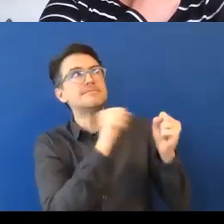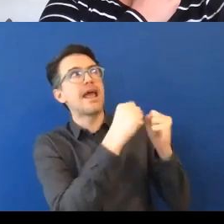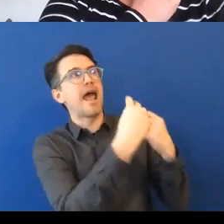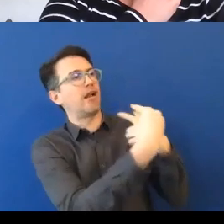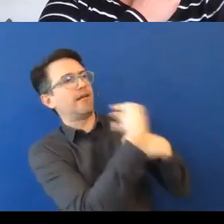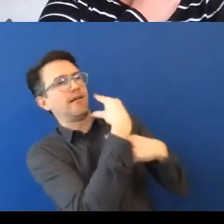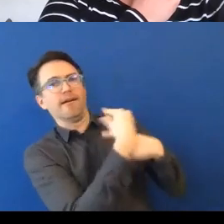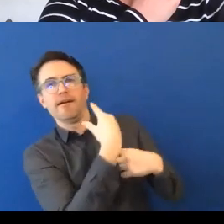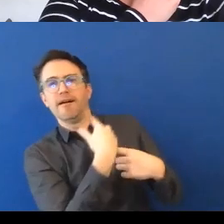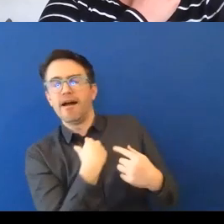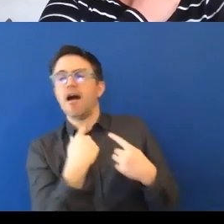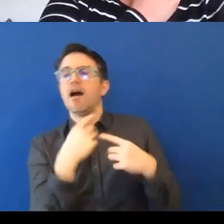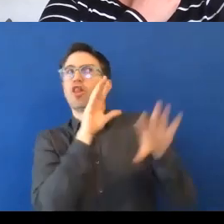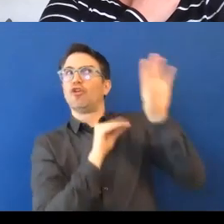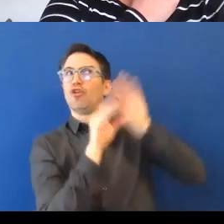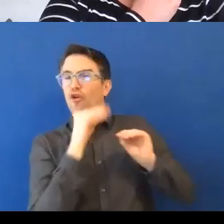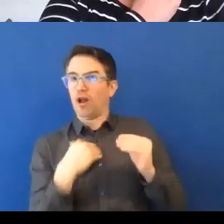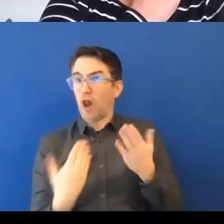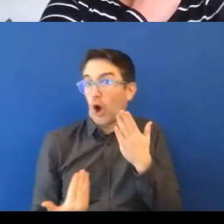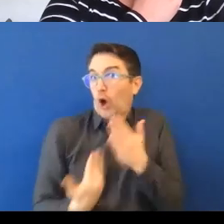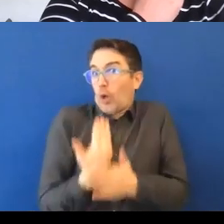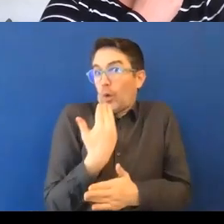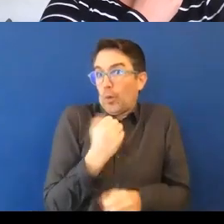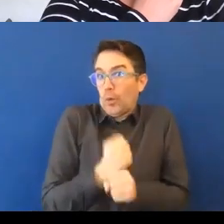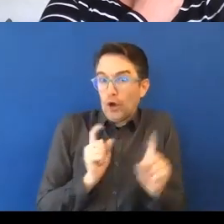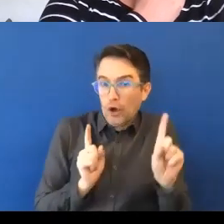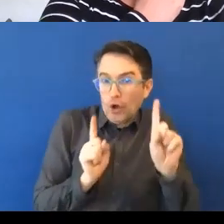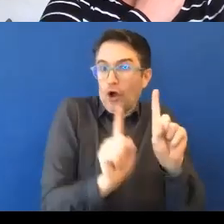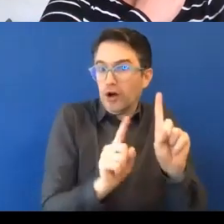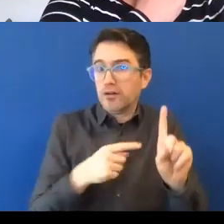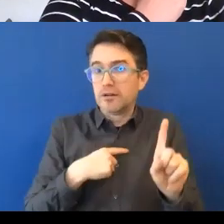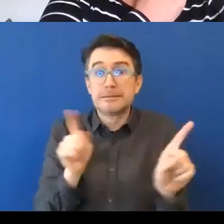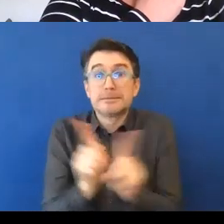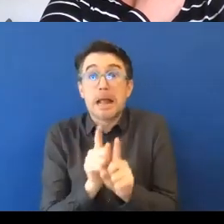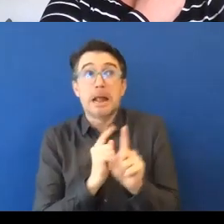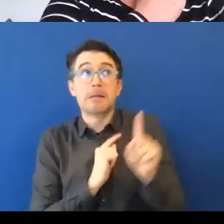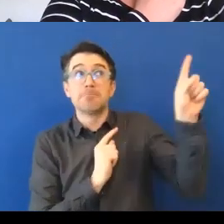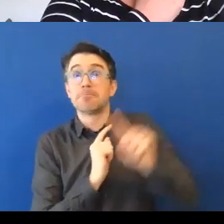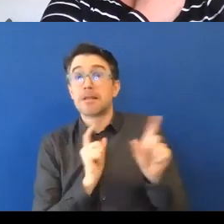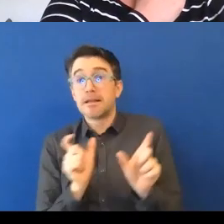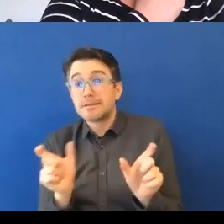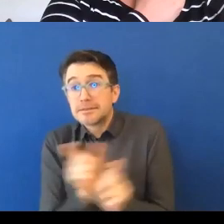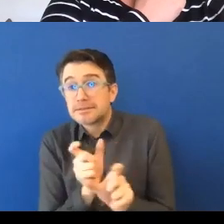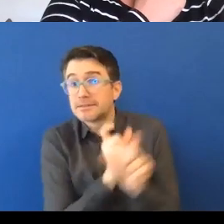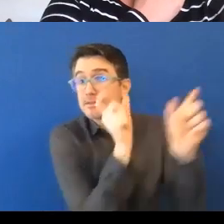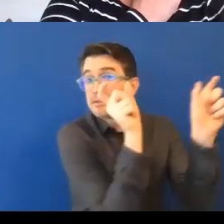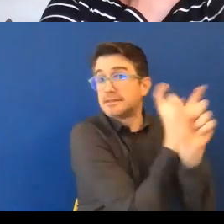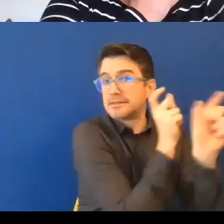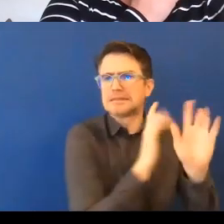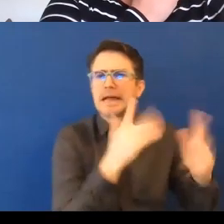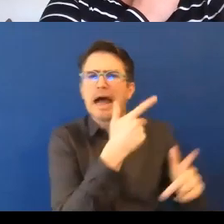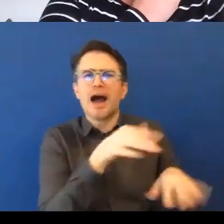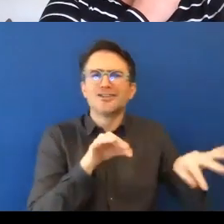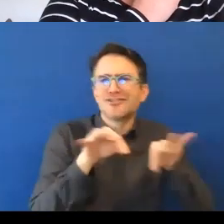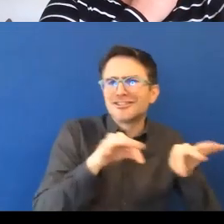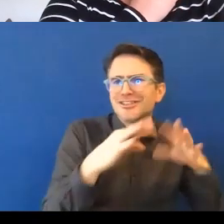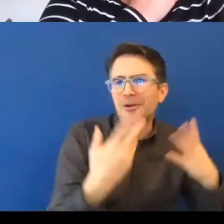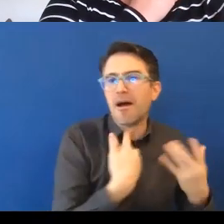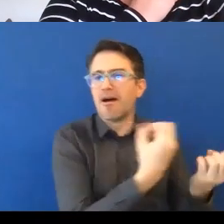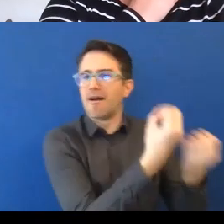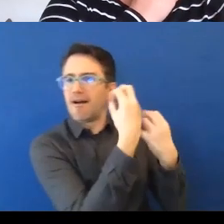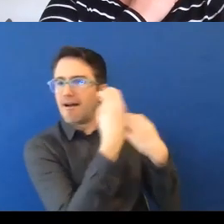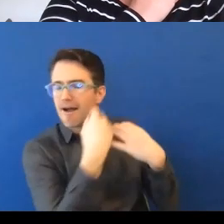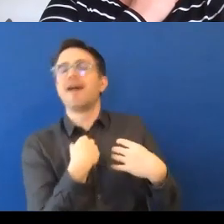into our recruitment processes, into our promotion and our training and all the rest of it is how we create a neuro inclusive culture.